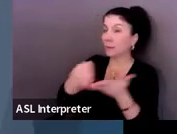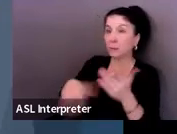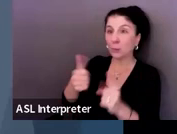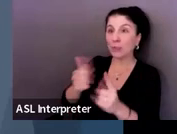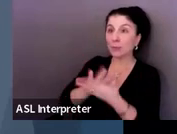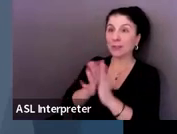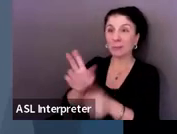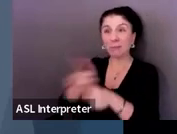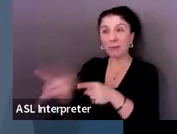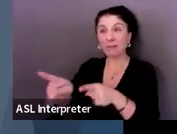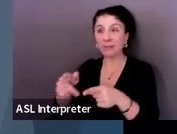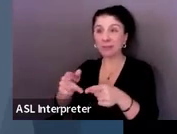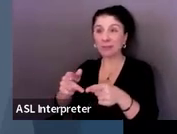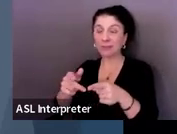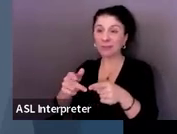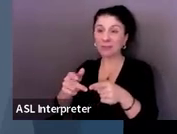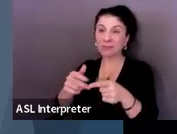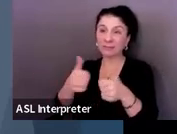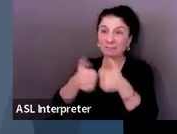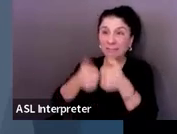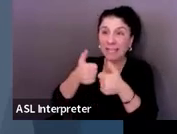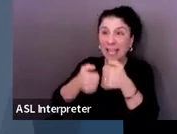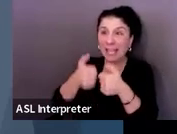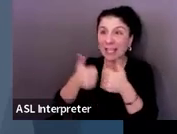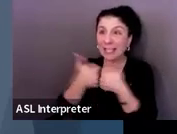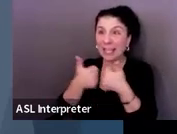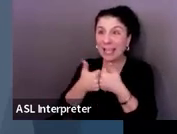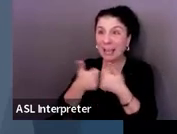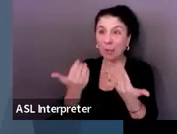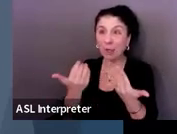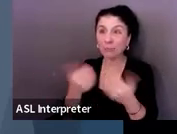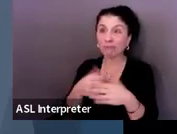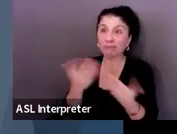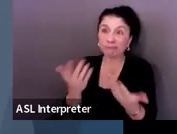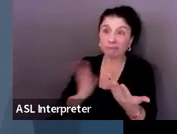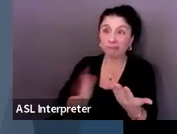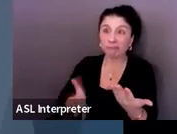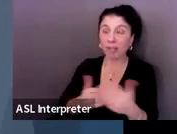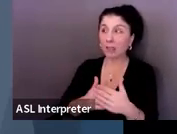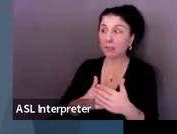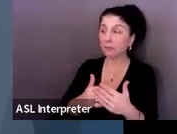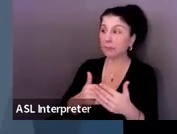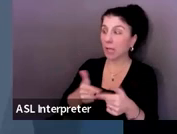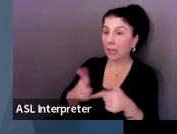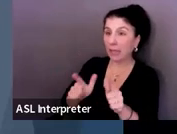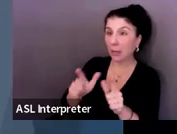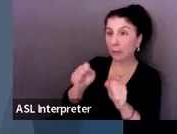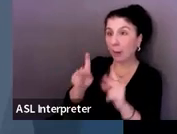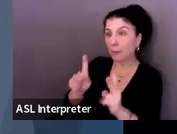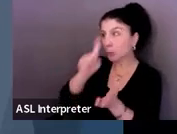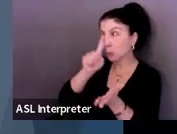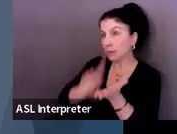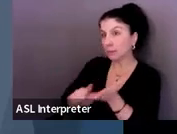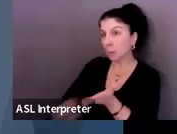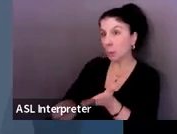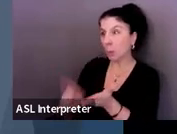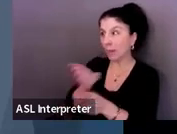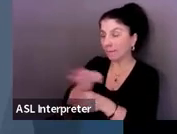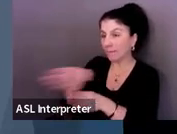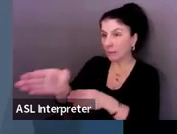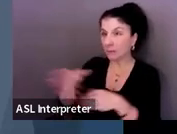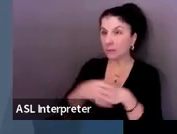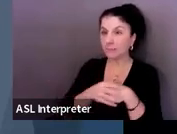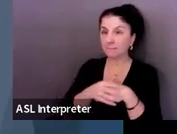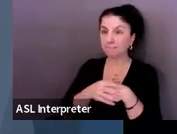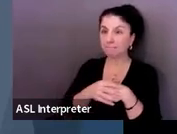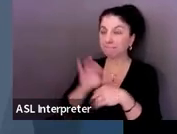So what we advise is to just allow them the opportunity to explore that and kind of maybe give them